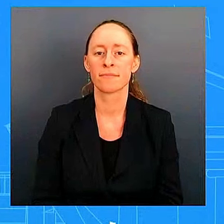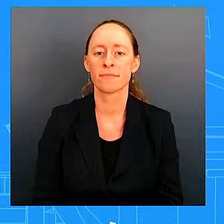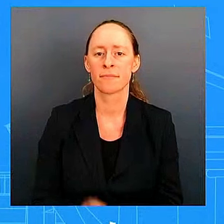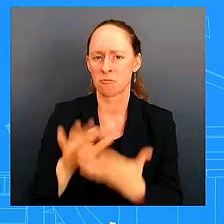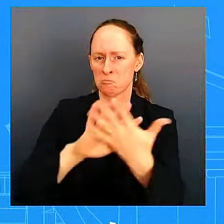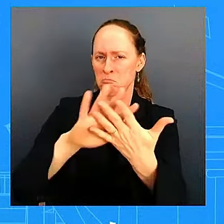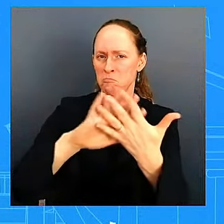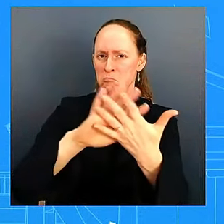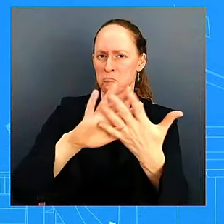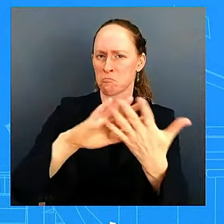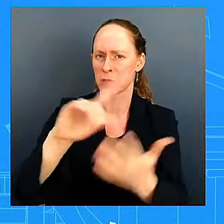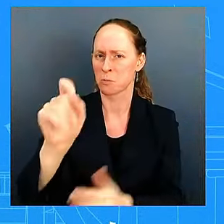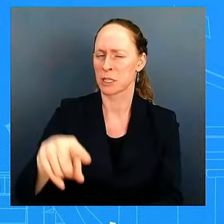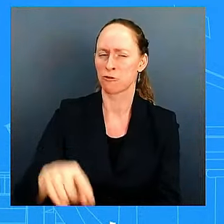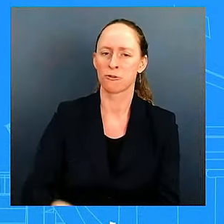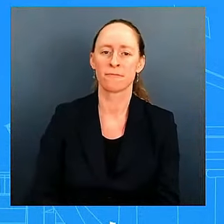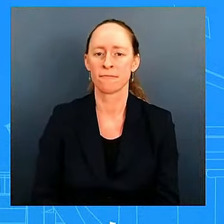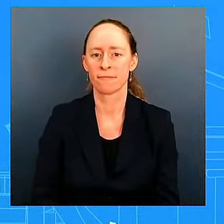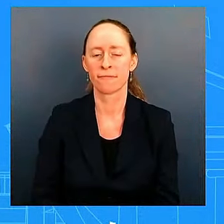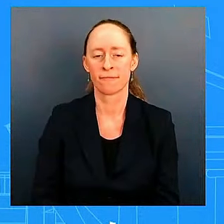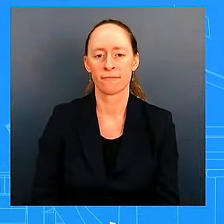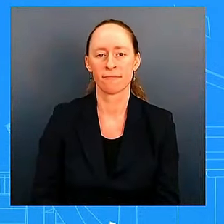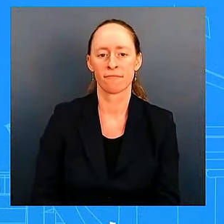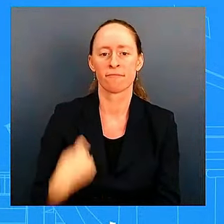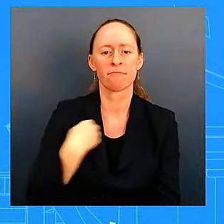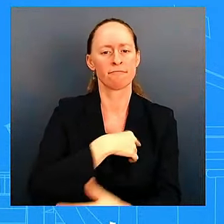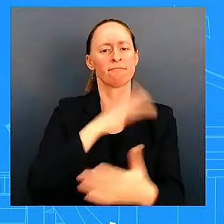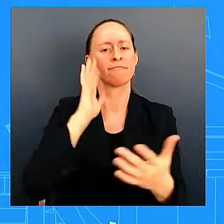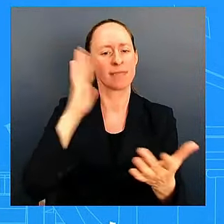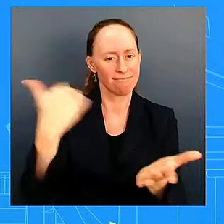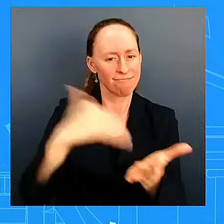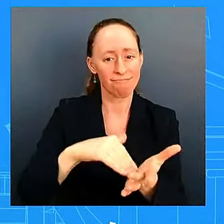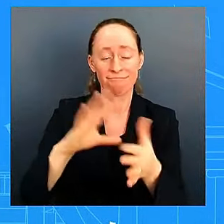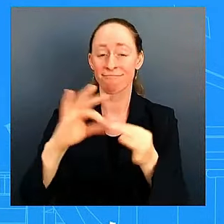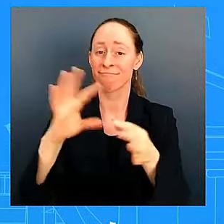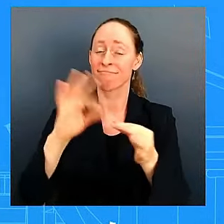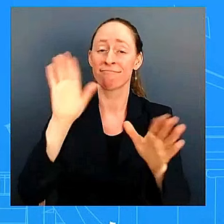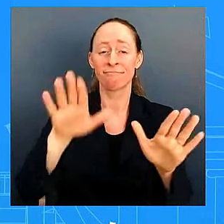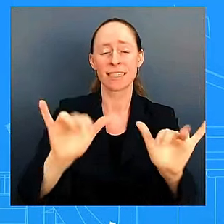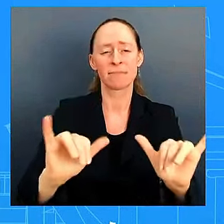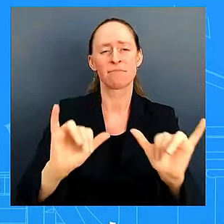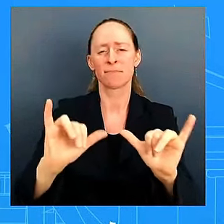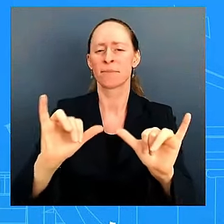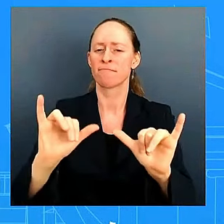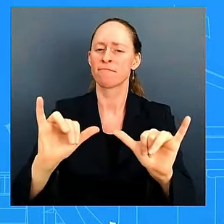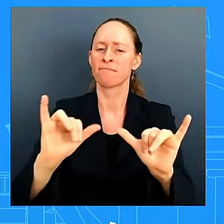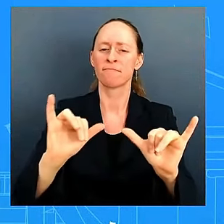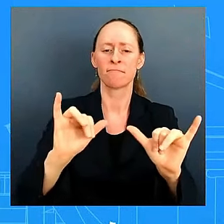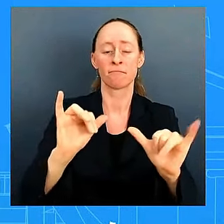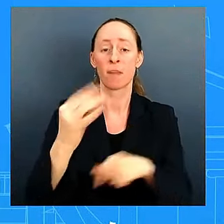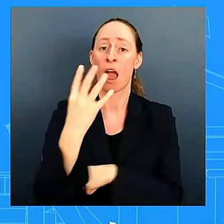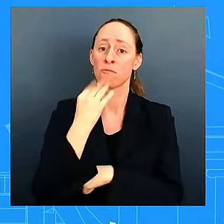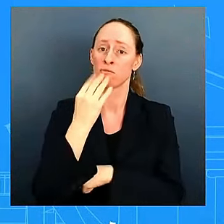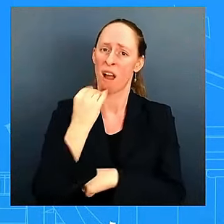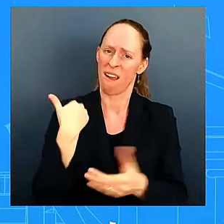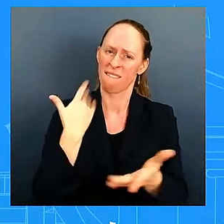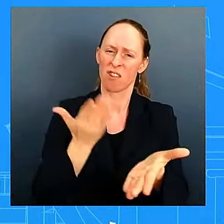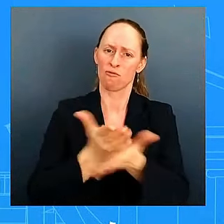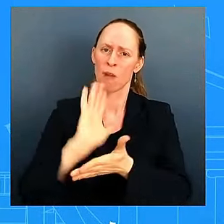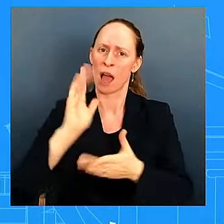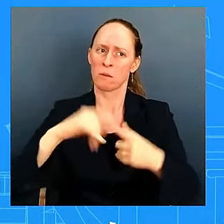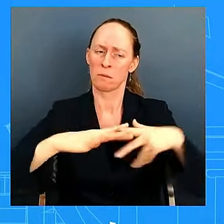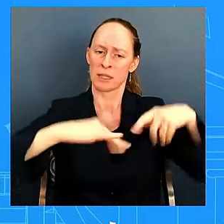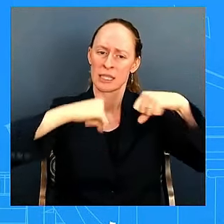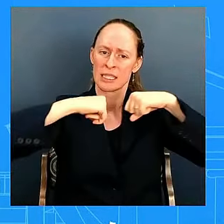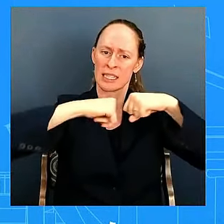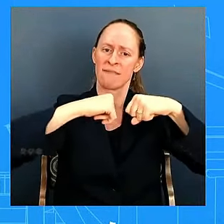and we say this all the time this is nothing new that israel has a right to defend itself against hezbollah uh against iran-backed groups we're talking about